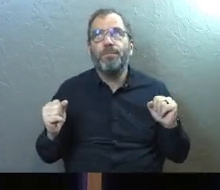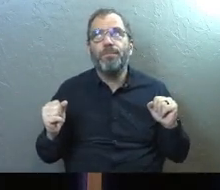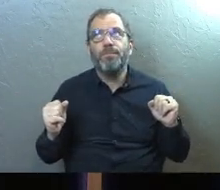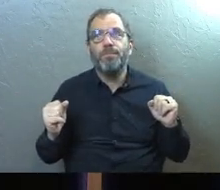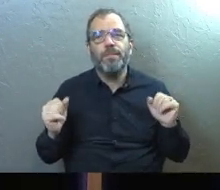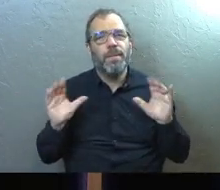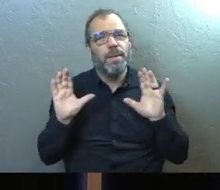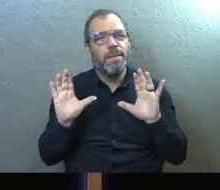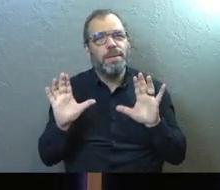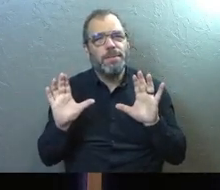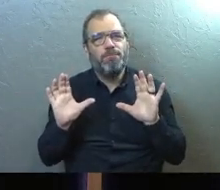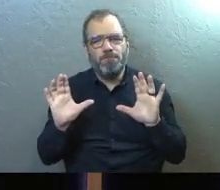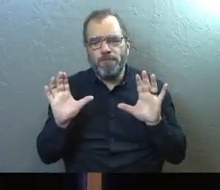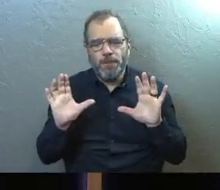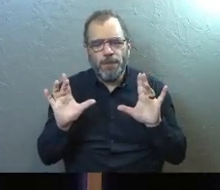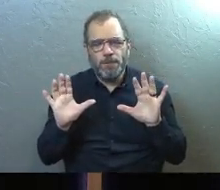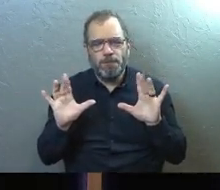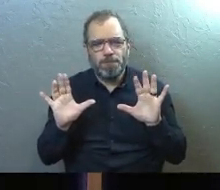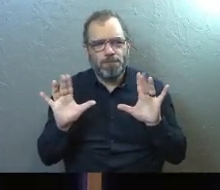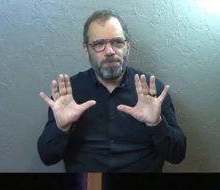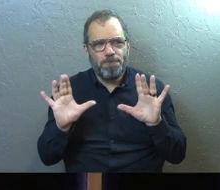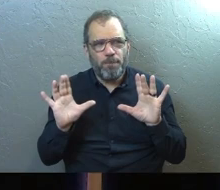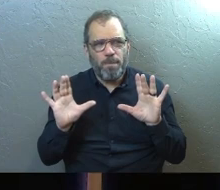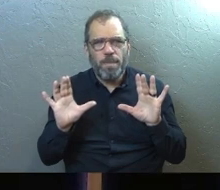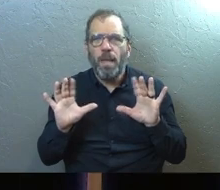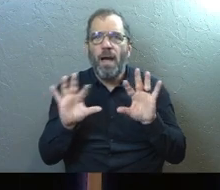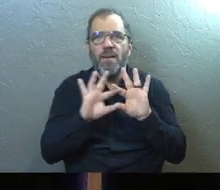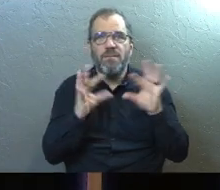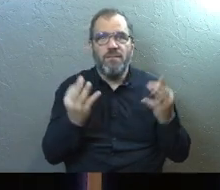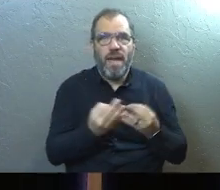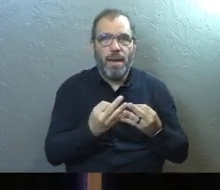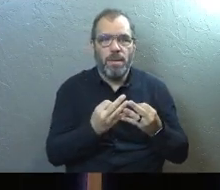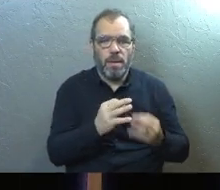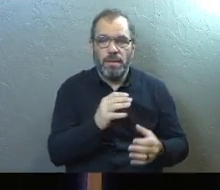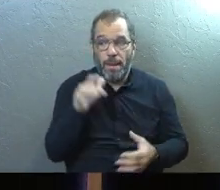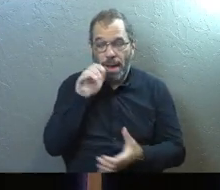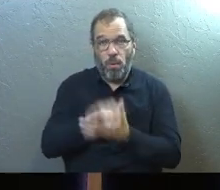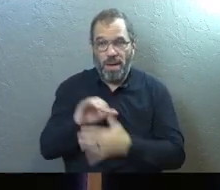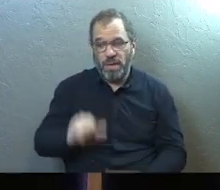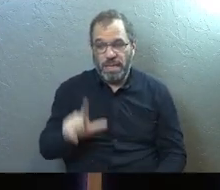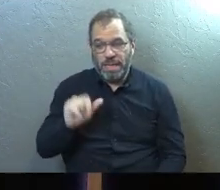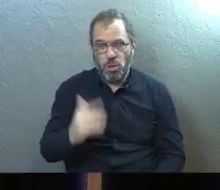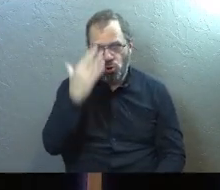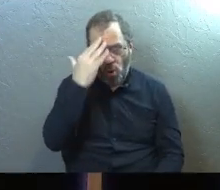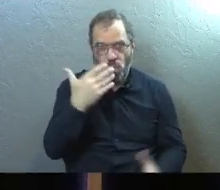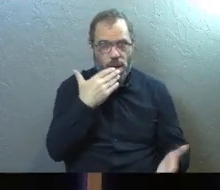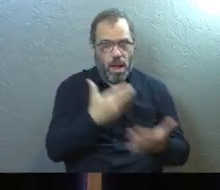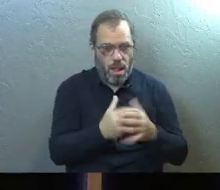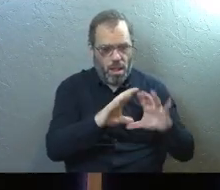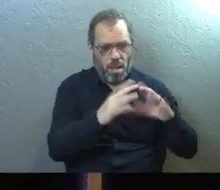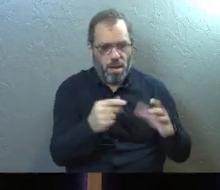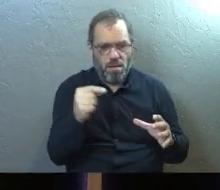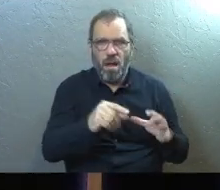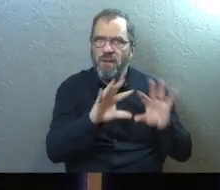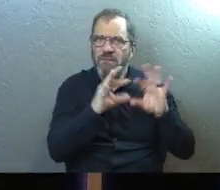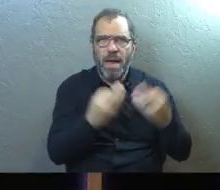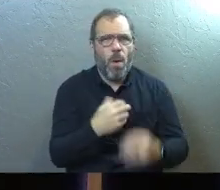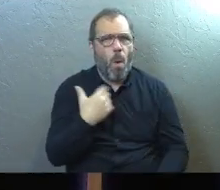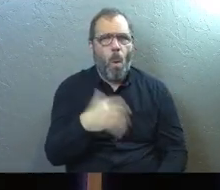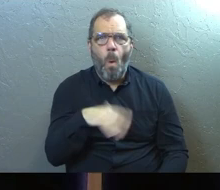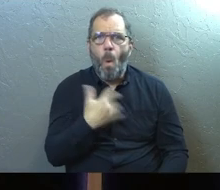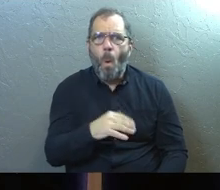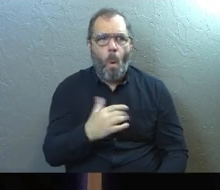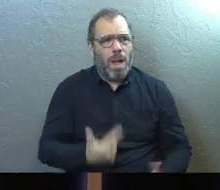So just to give you, there was a family that Linda and I know very, very well. And they're amazing